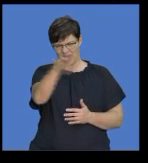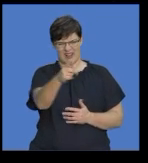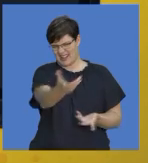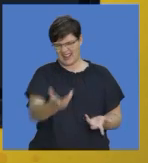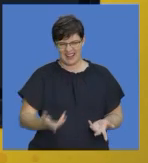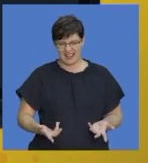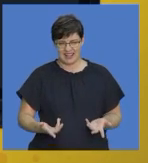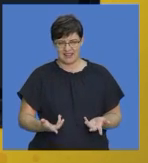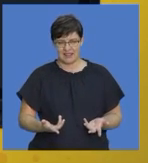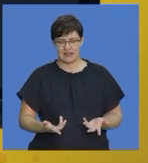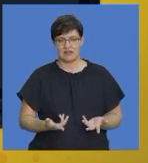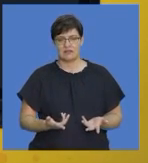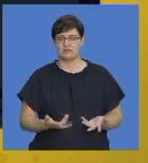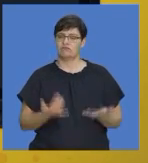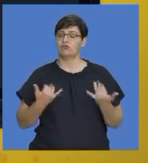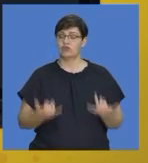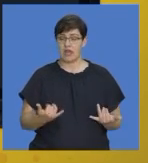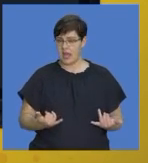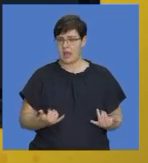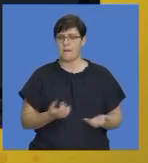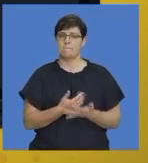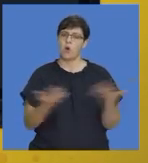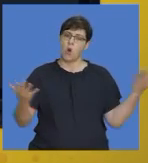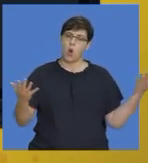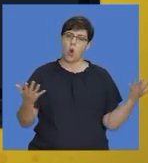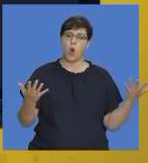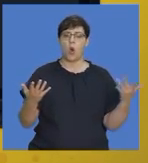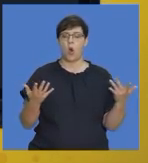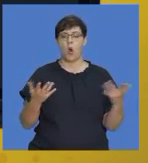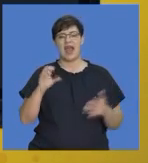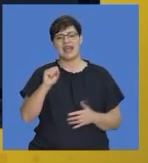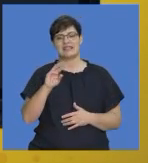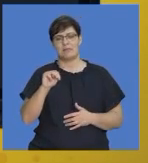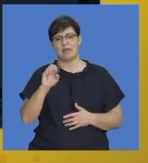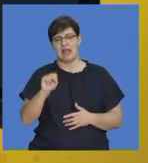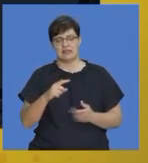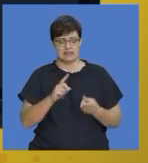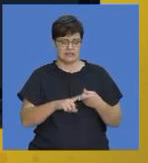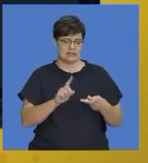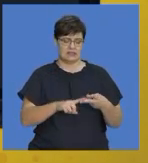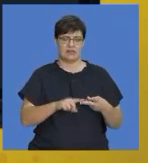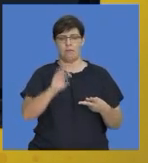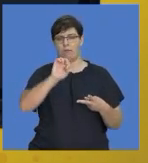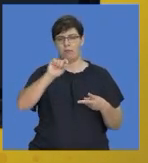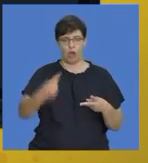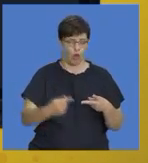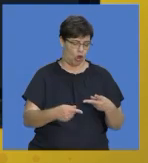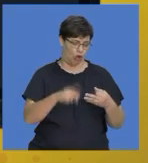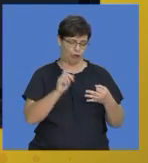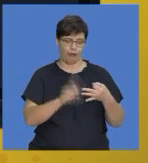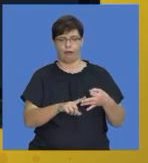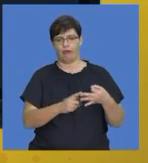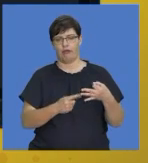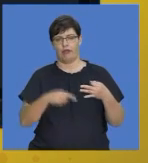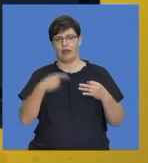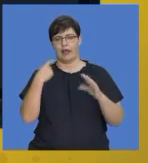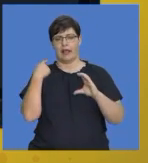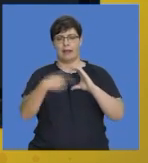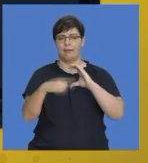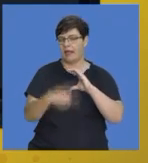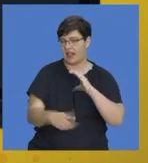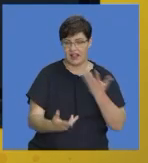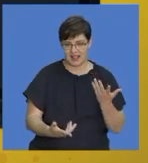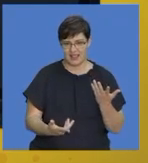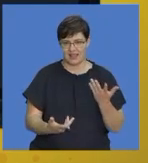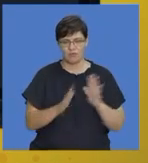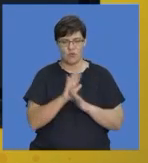about. In this day and age, we are more familiar with our SMS texts and our blogs and emails.